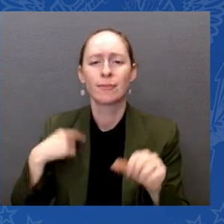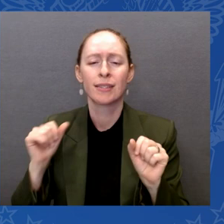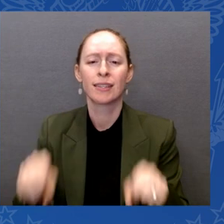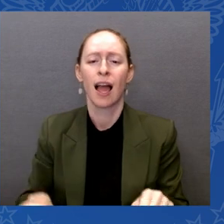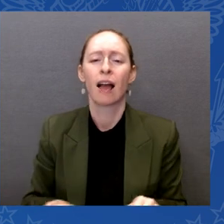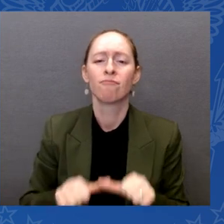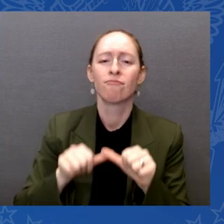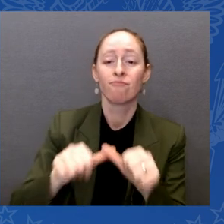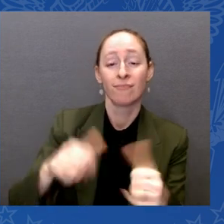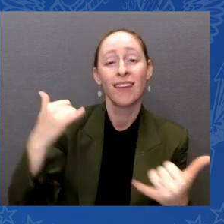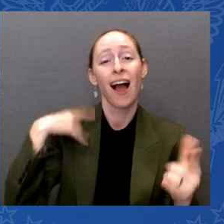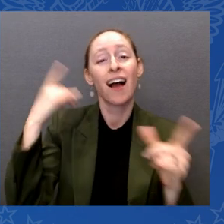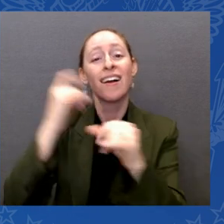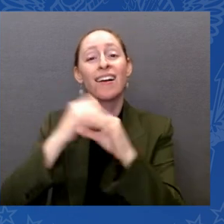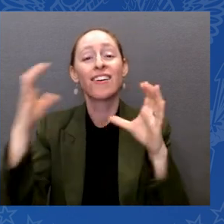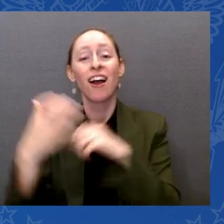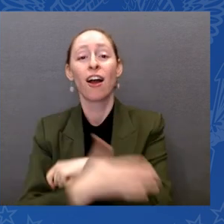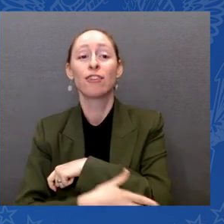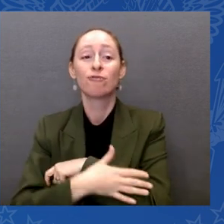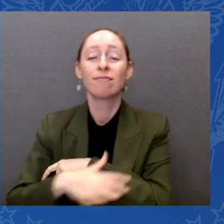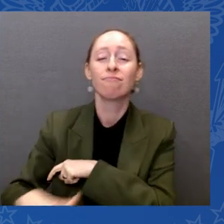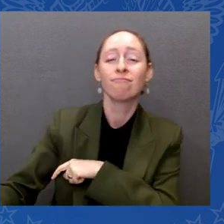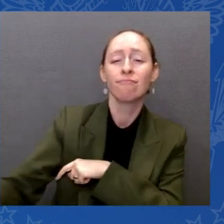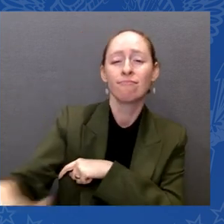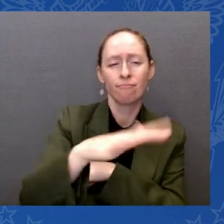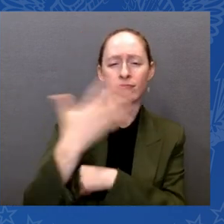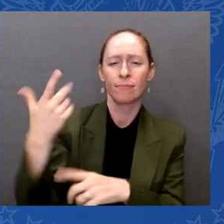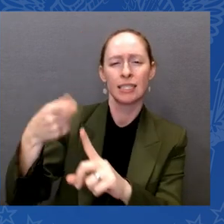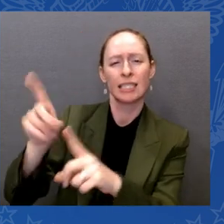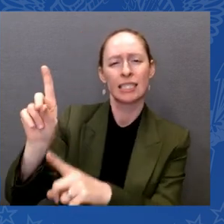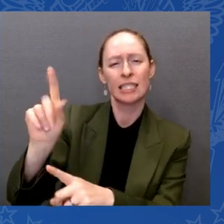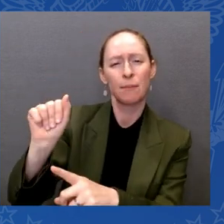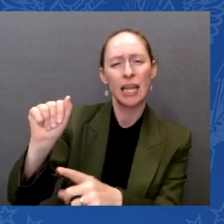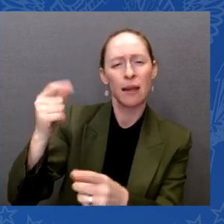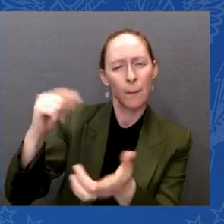I use three words to describe the situation.